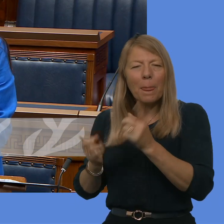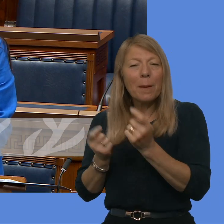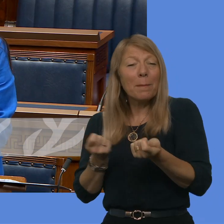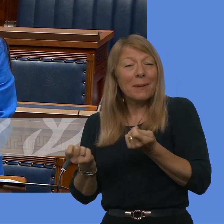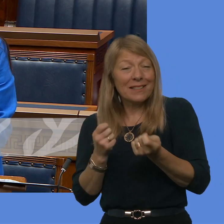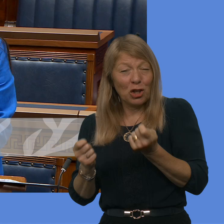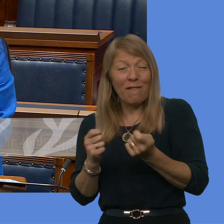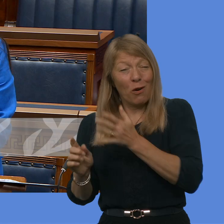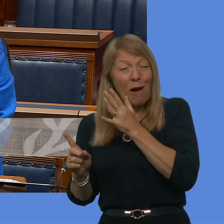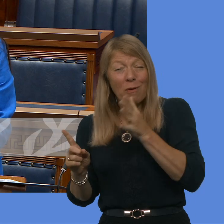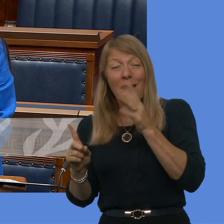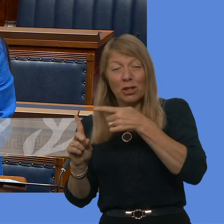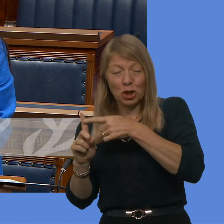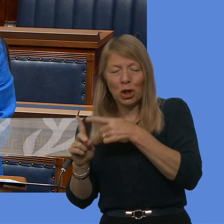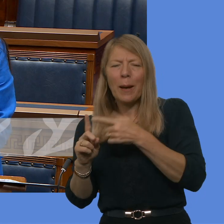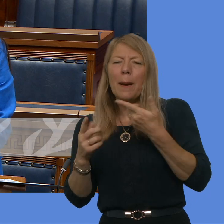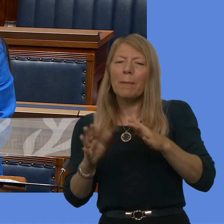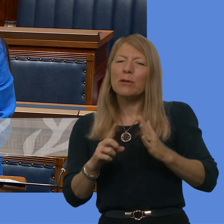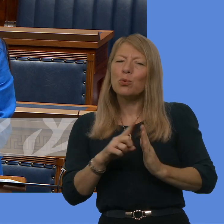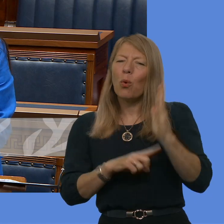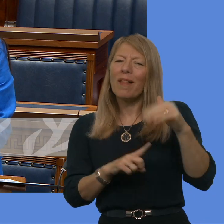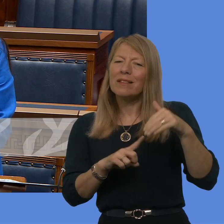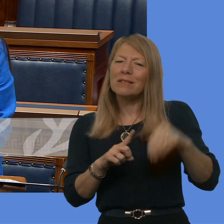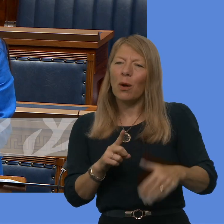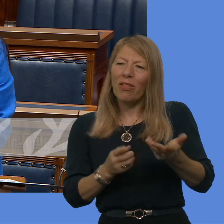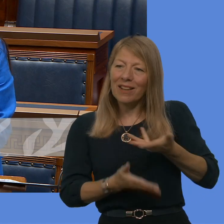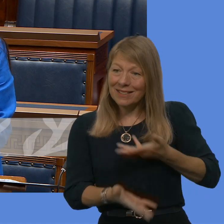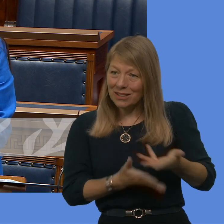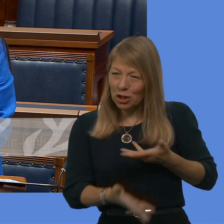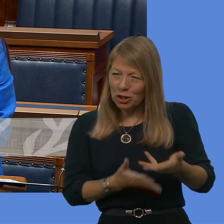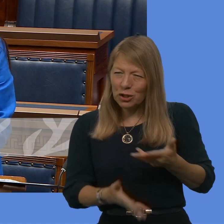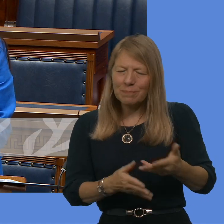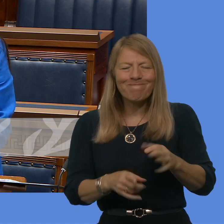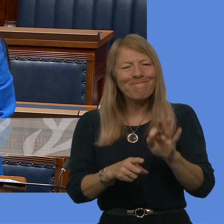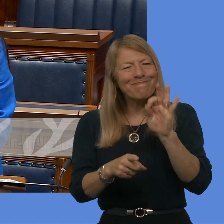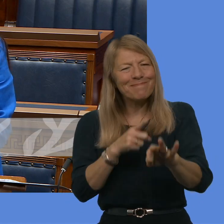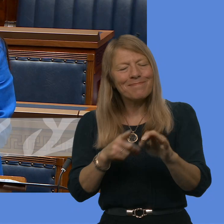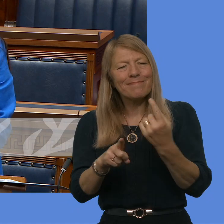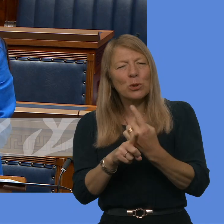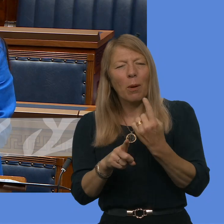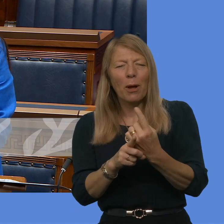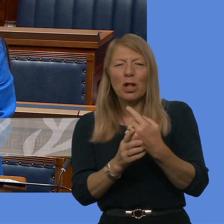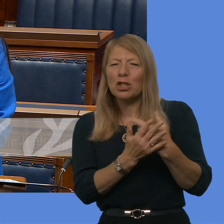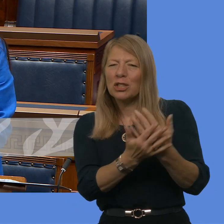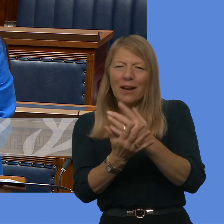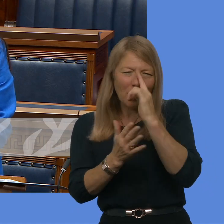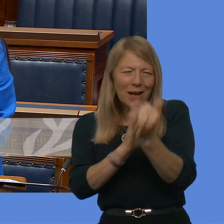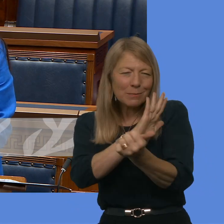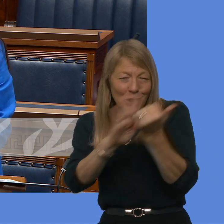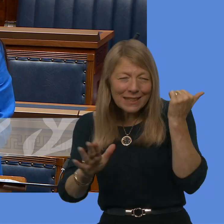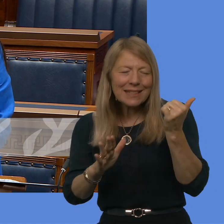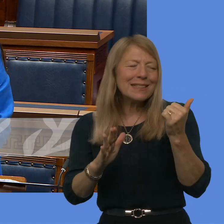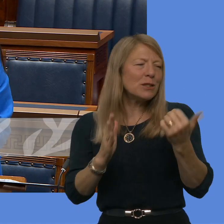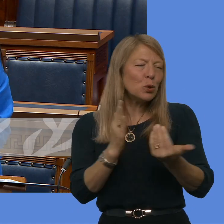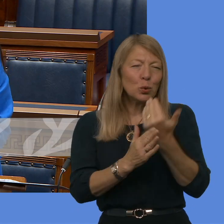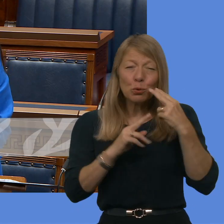format, particularly in relation to the area of sharing expertise and research. Of course, we know that these issues are longer-term